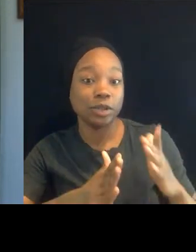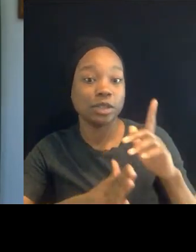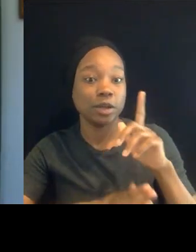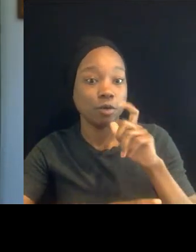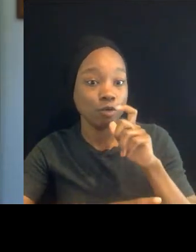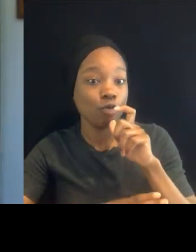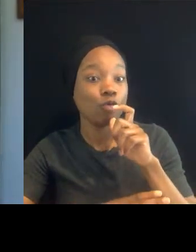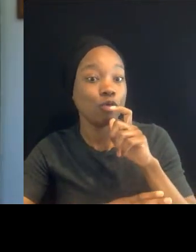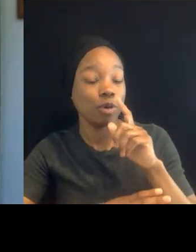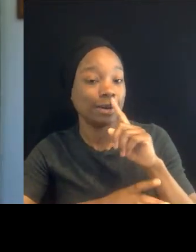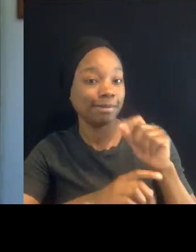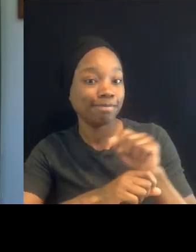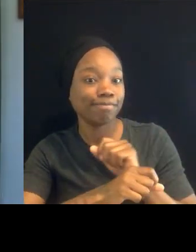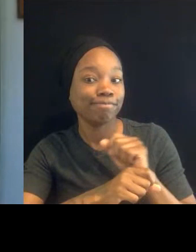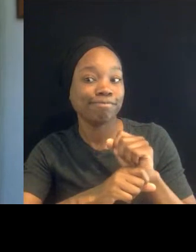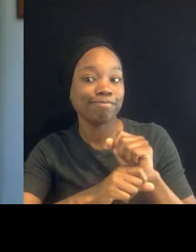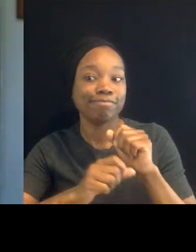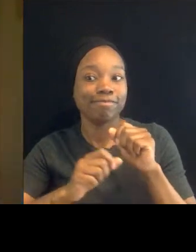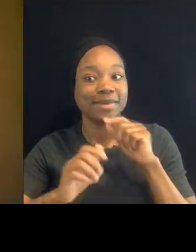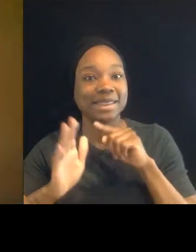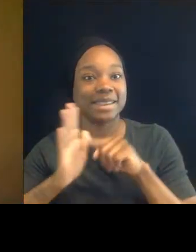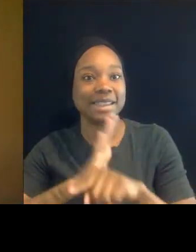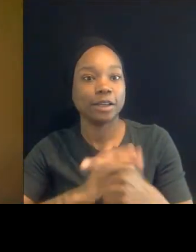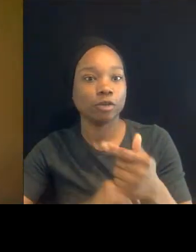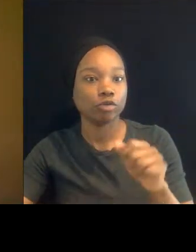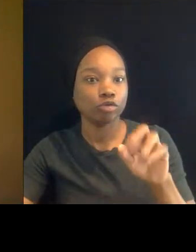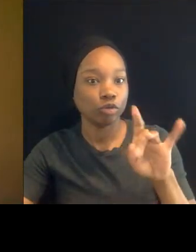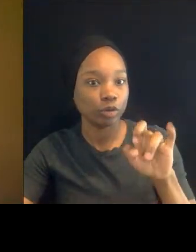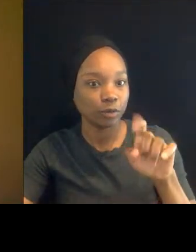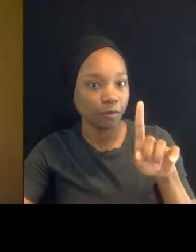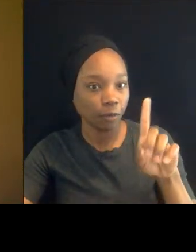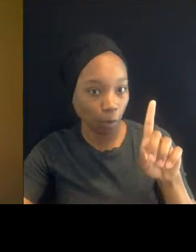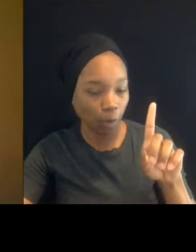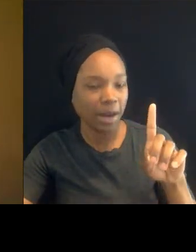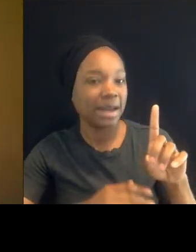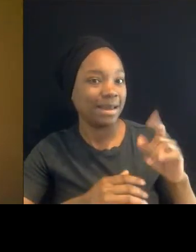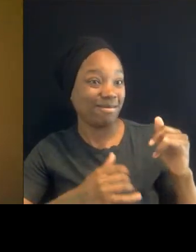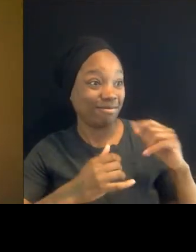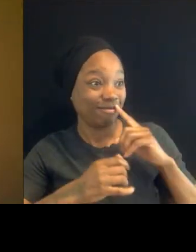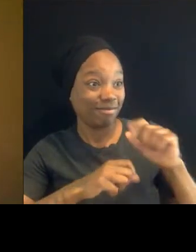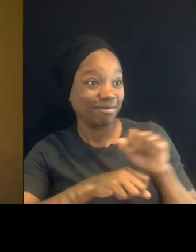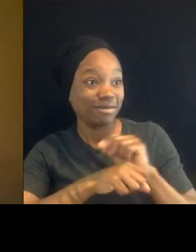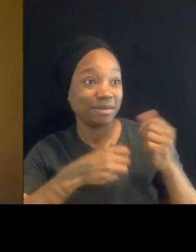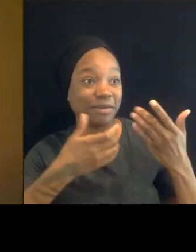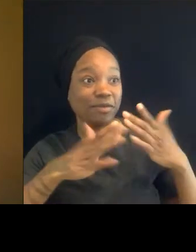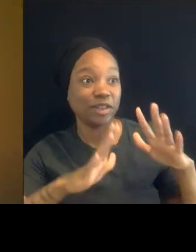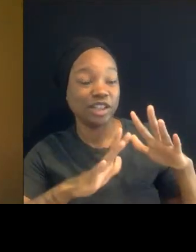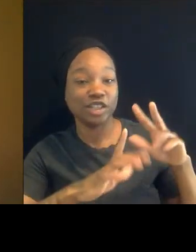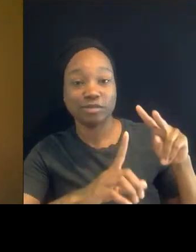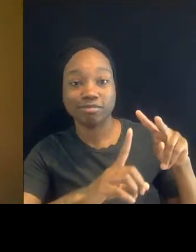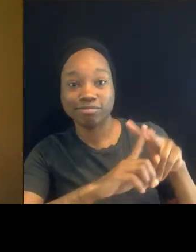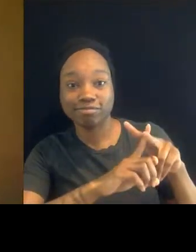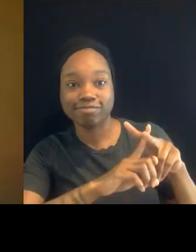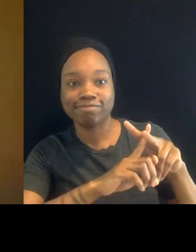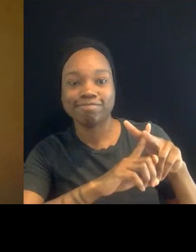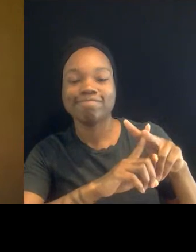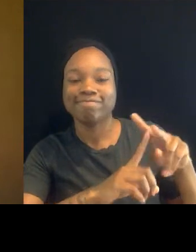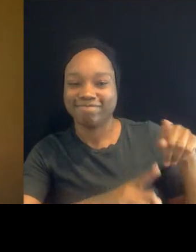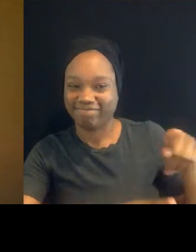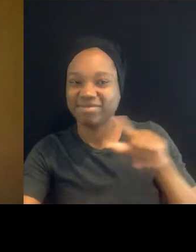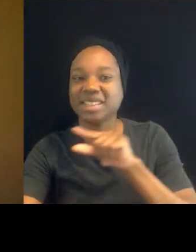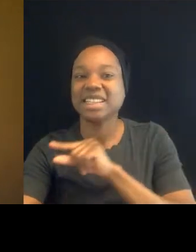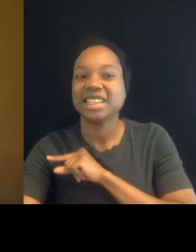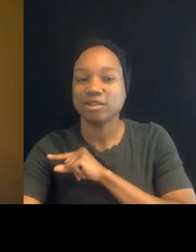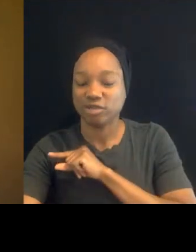who did this? It doesn't seem like it, the jury doesn't even seem to have had to argue very deeply